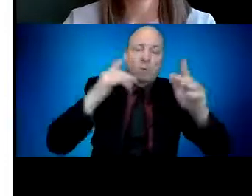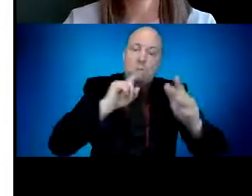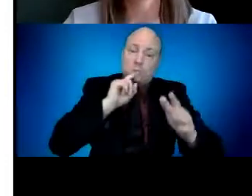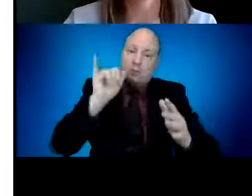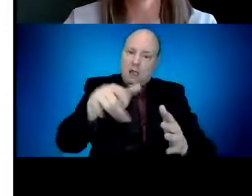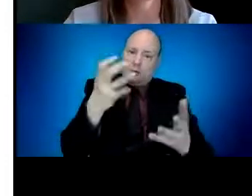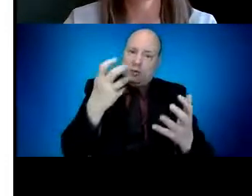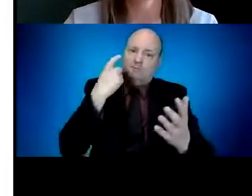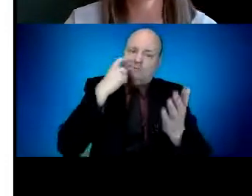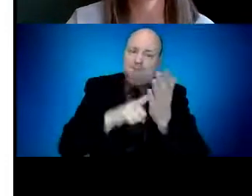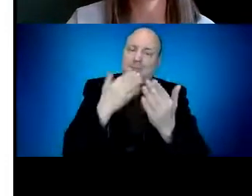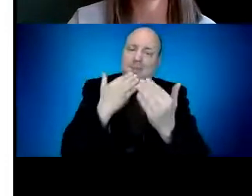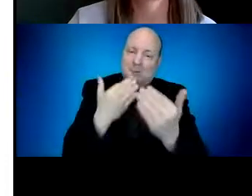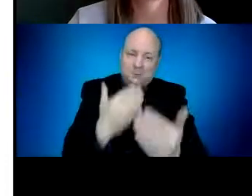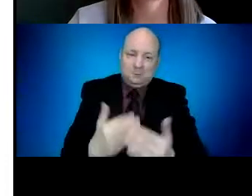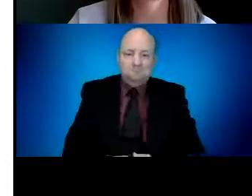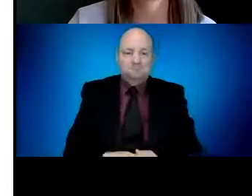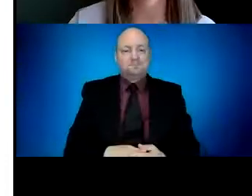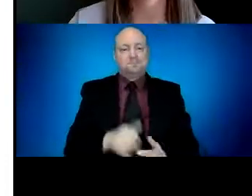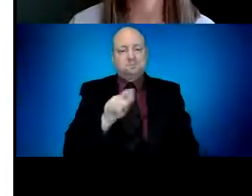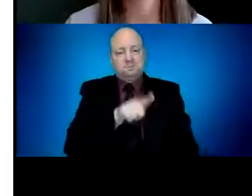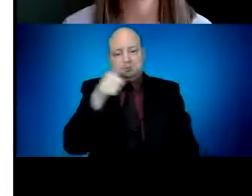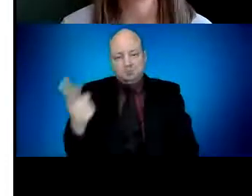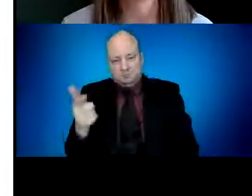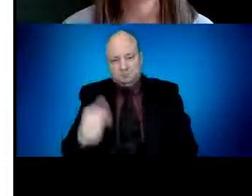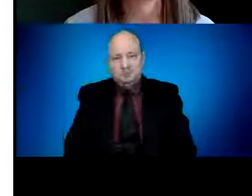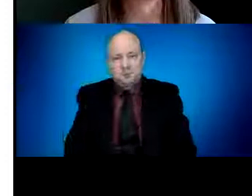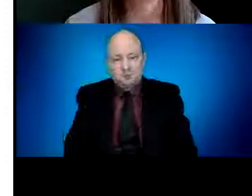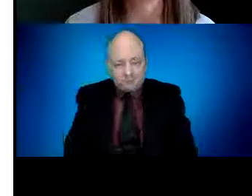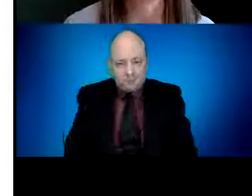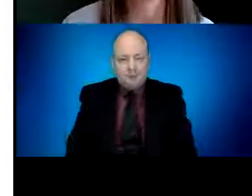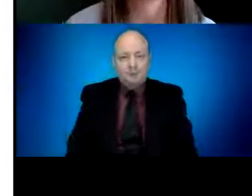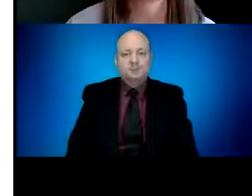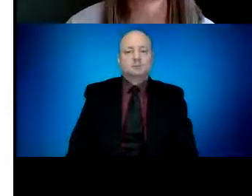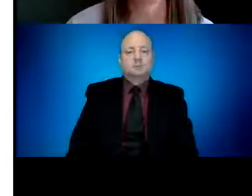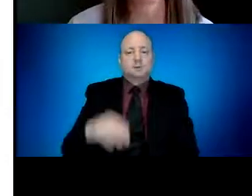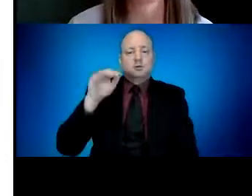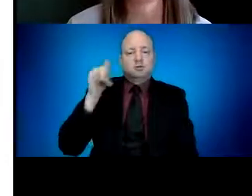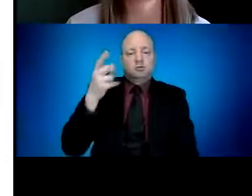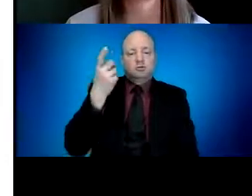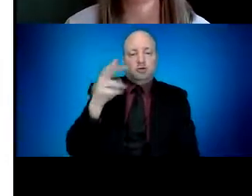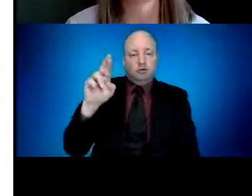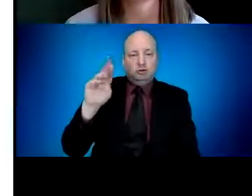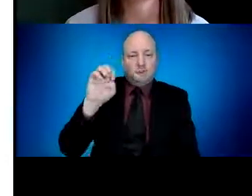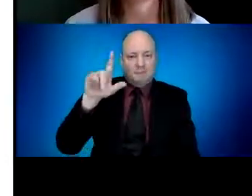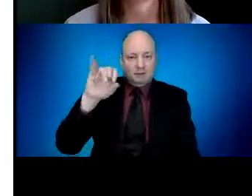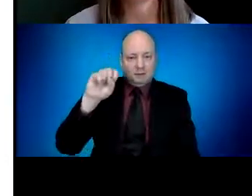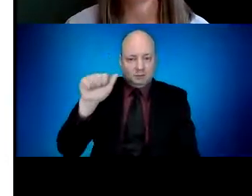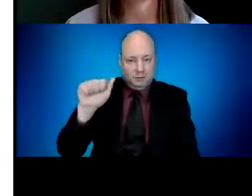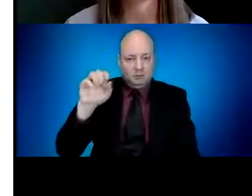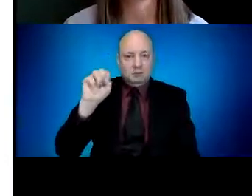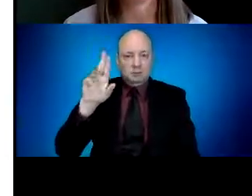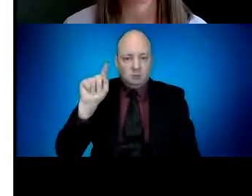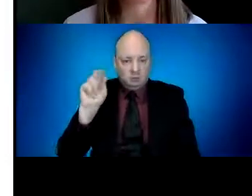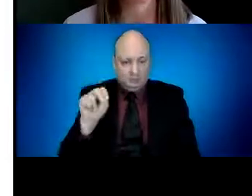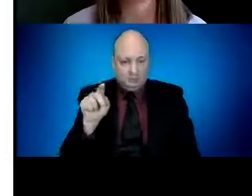Thank you, Dr. Seidlinger. Before I go into details of testing numbers and trends, let